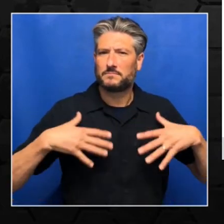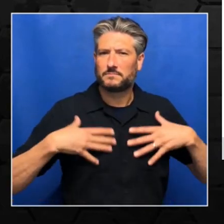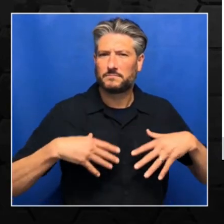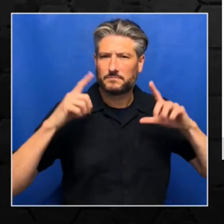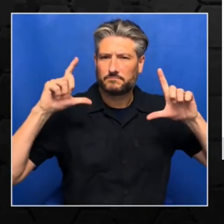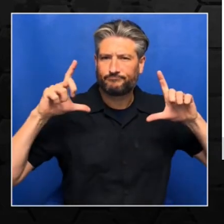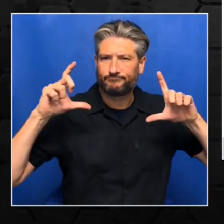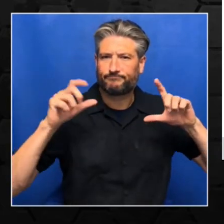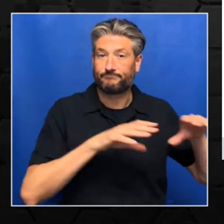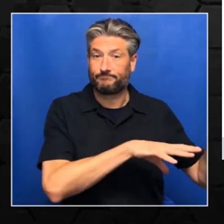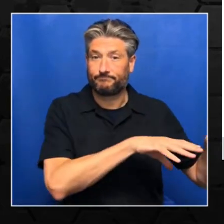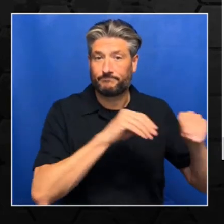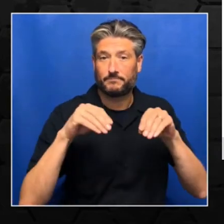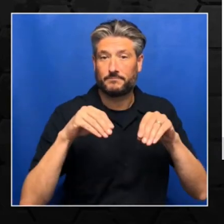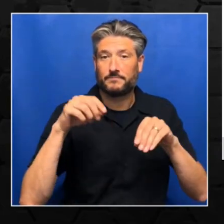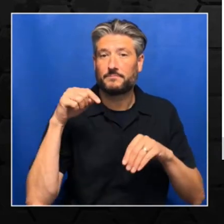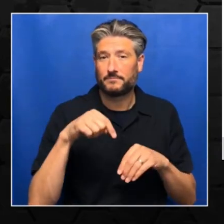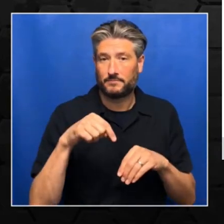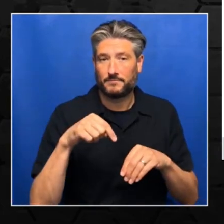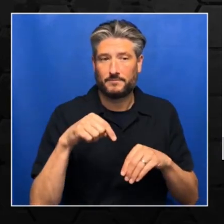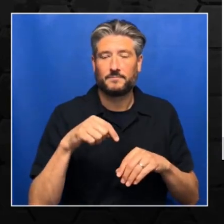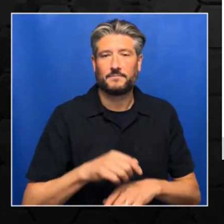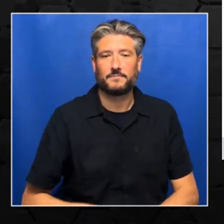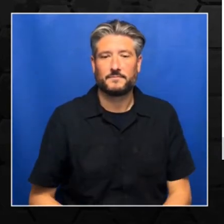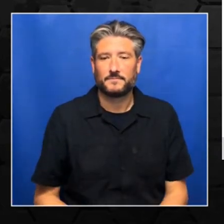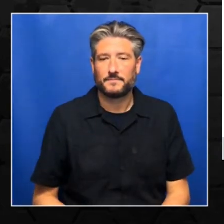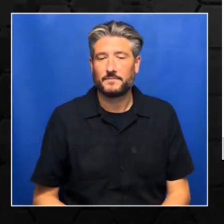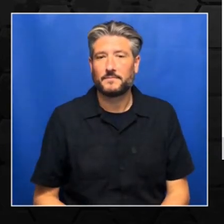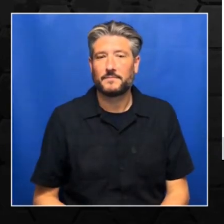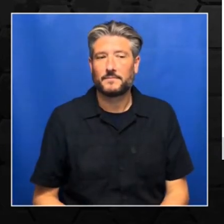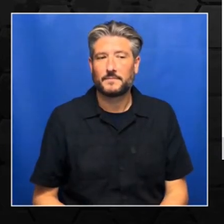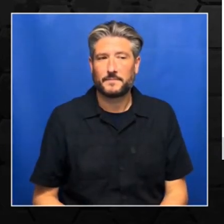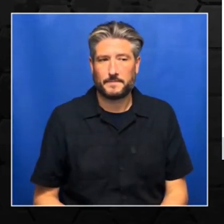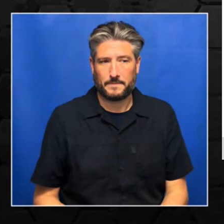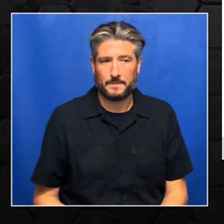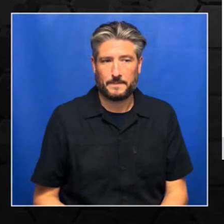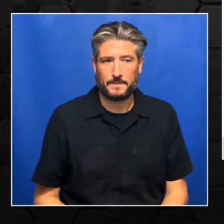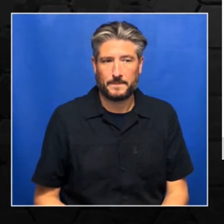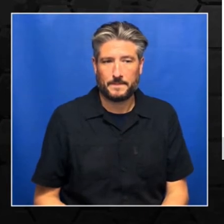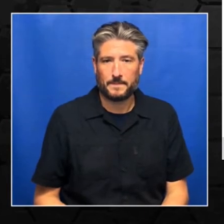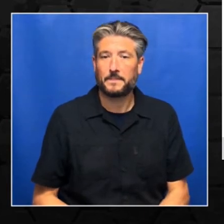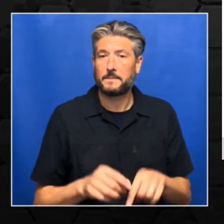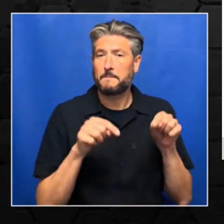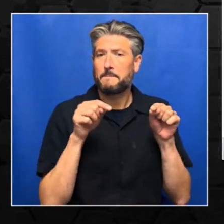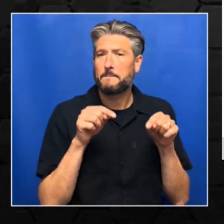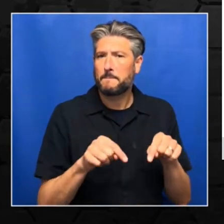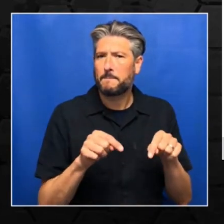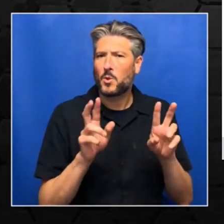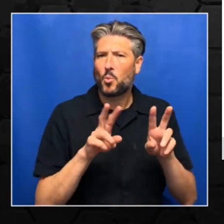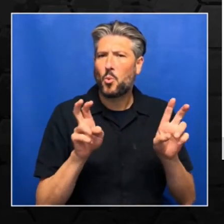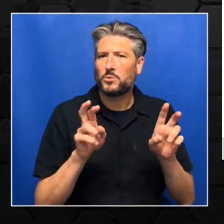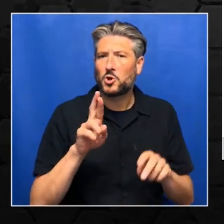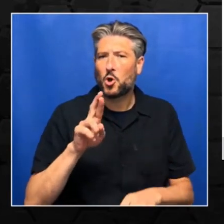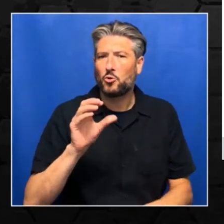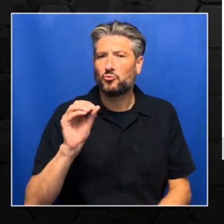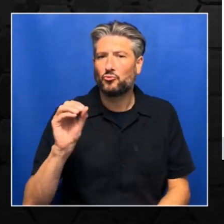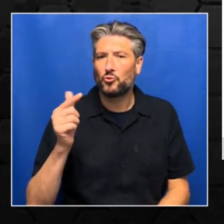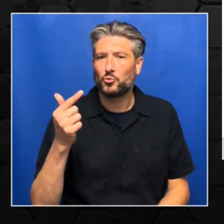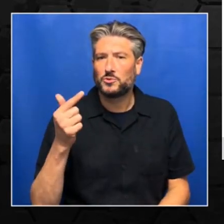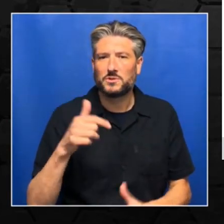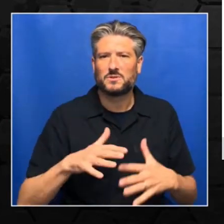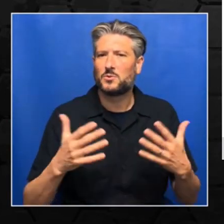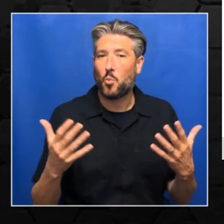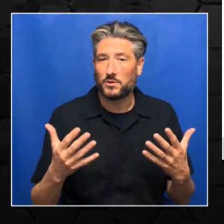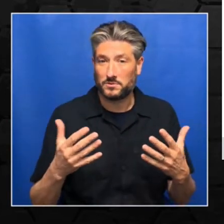So we're going to load the data and in that we have the root. Now what is root? Root basically is the path where the data is